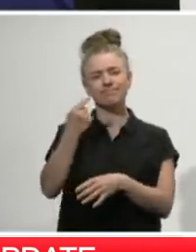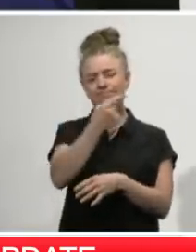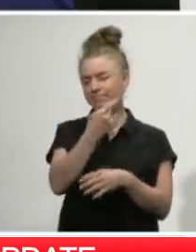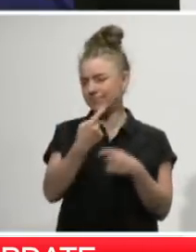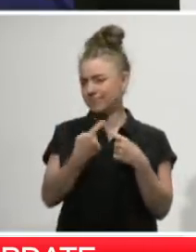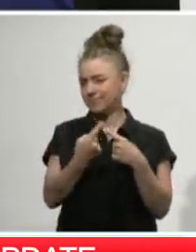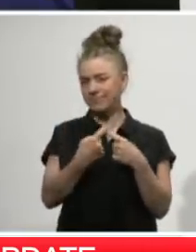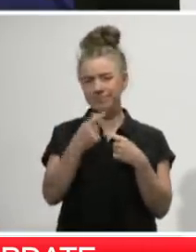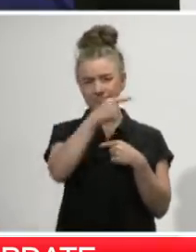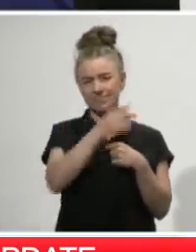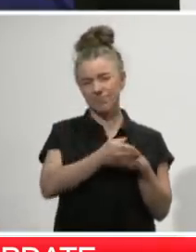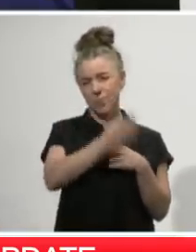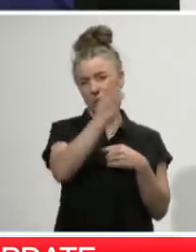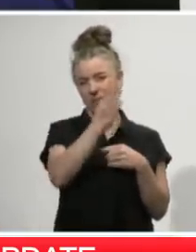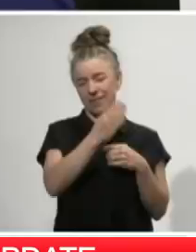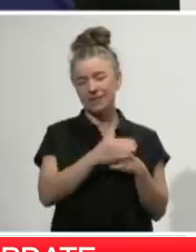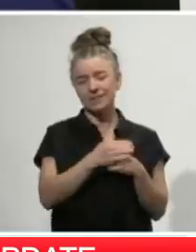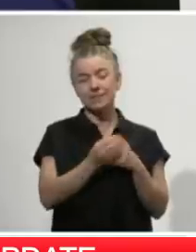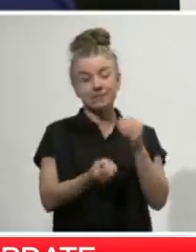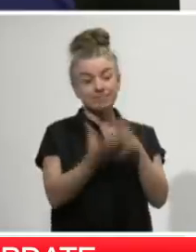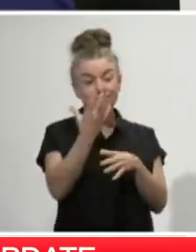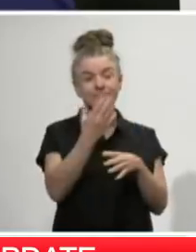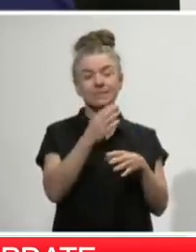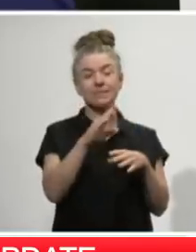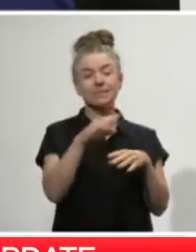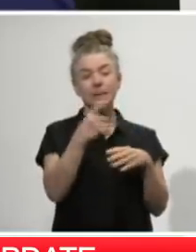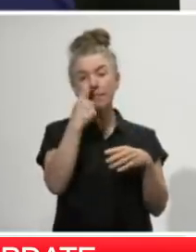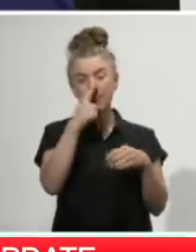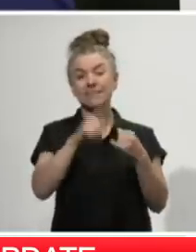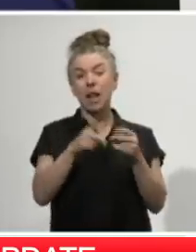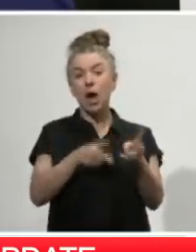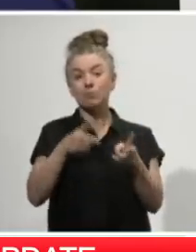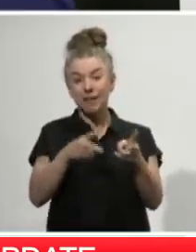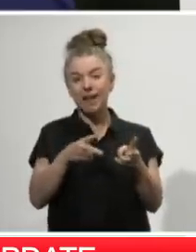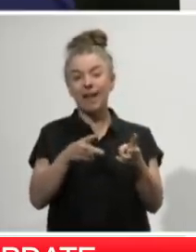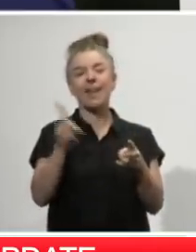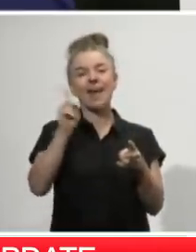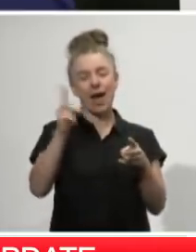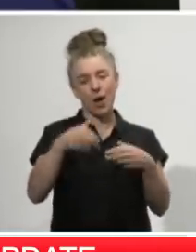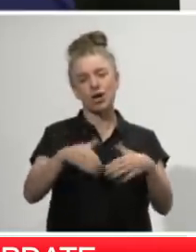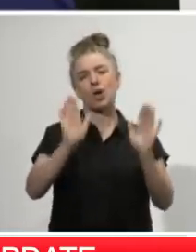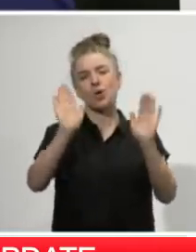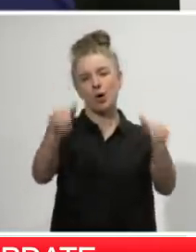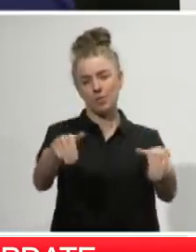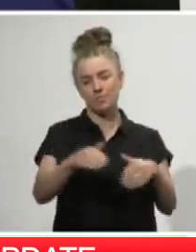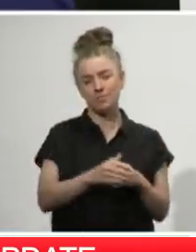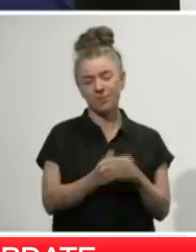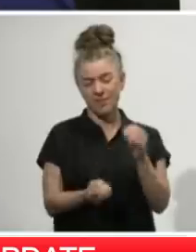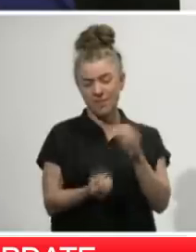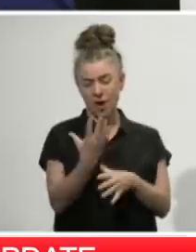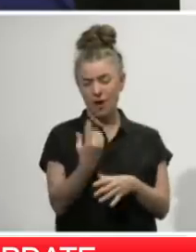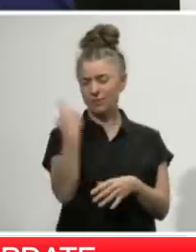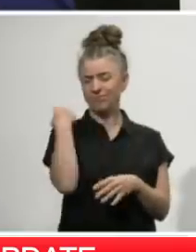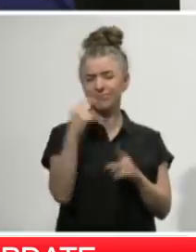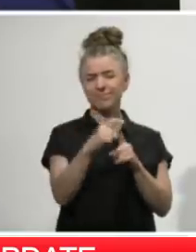Island tragedy have now been discharged from the National Burn Centre in Auckland. The volcanic eruption on